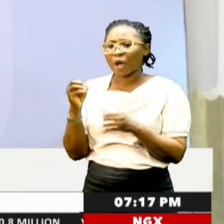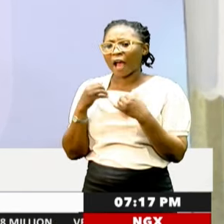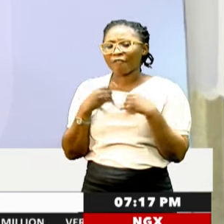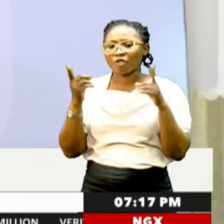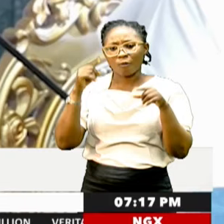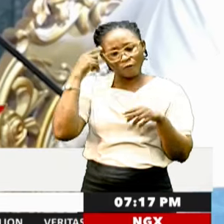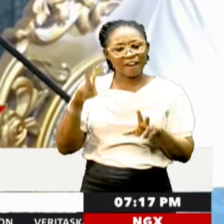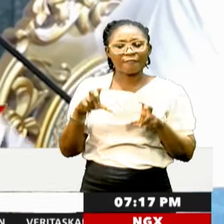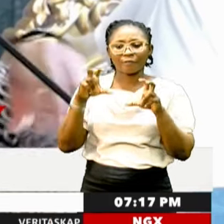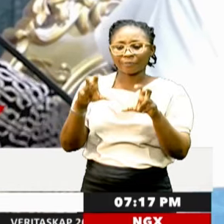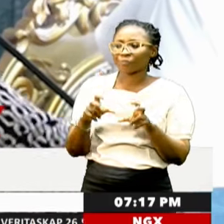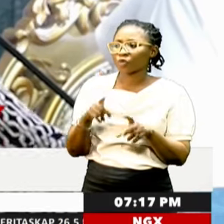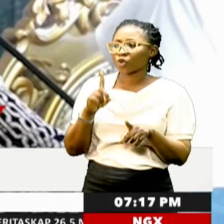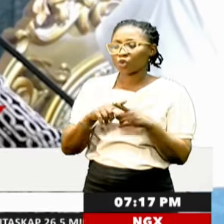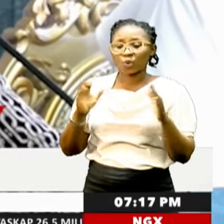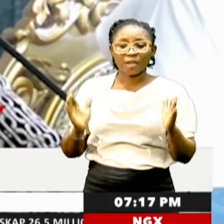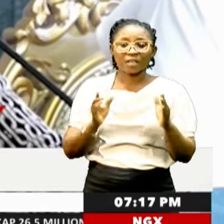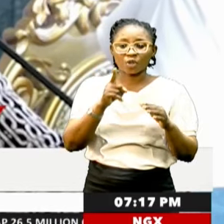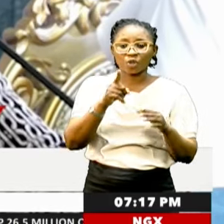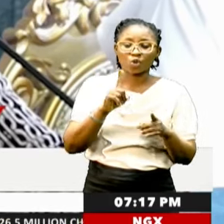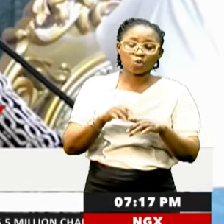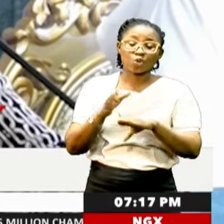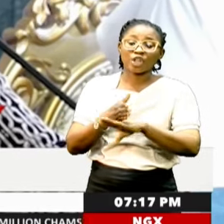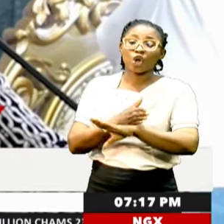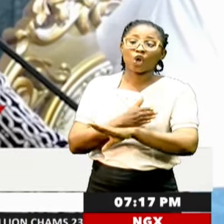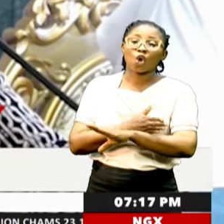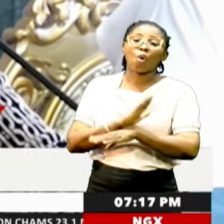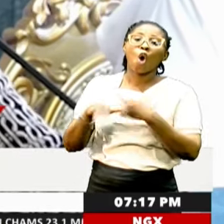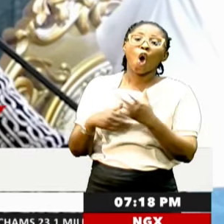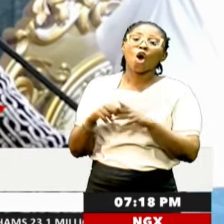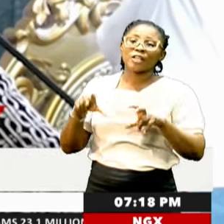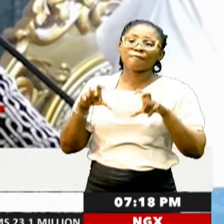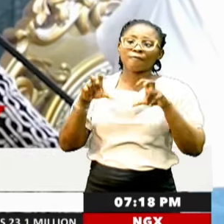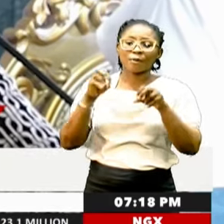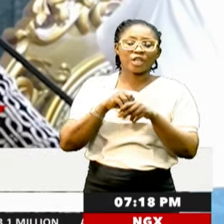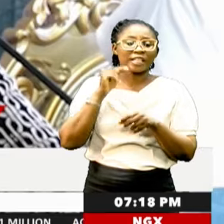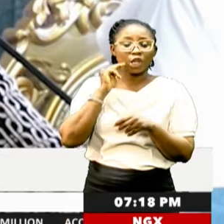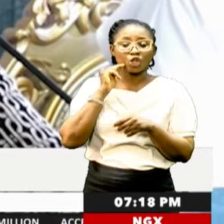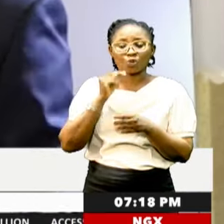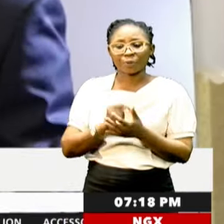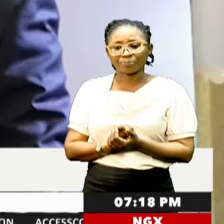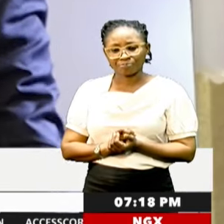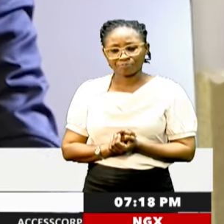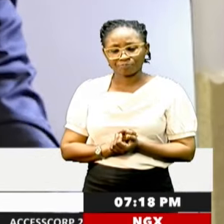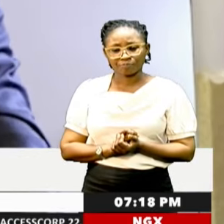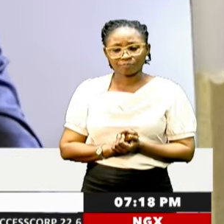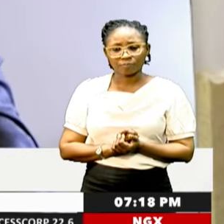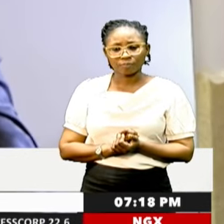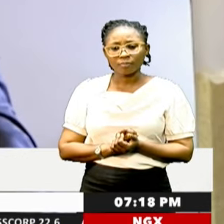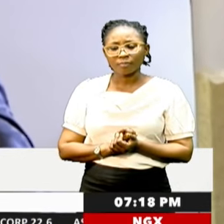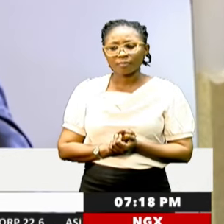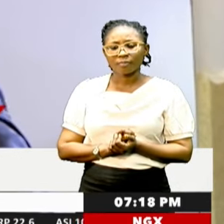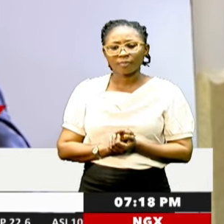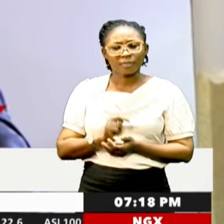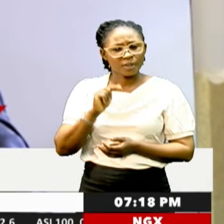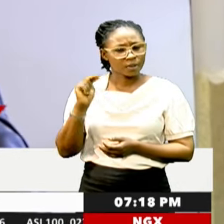investment. And to also encourage you to scale up all the investments in Nigeria. The Naira